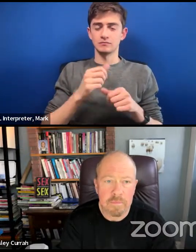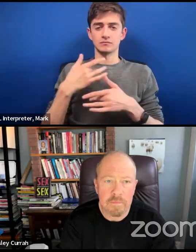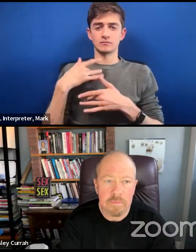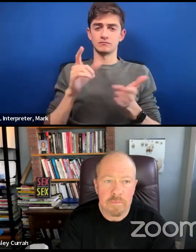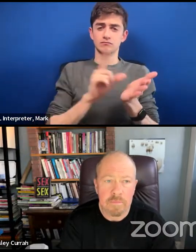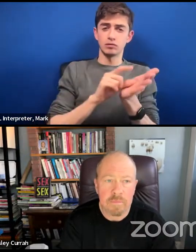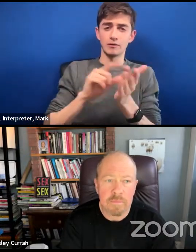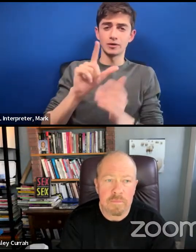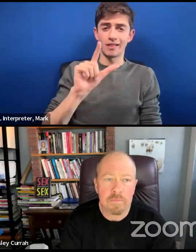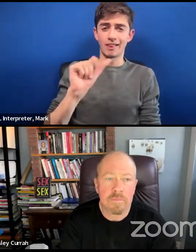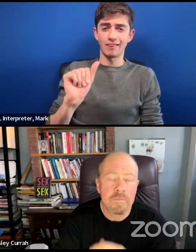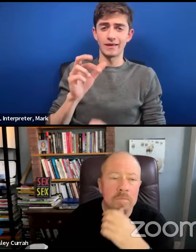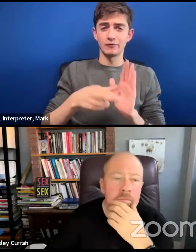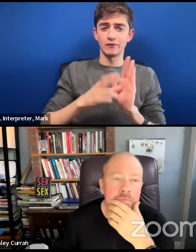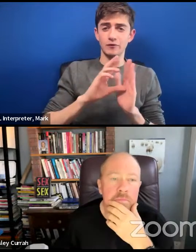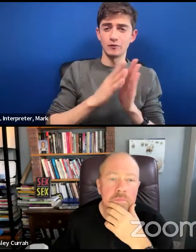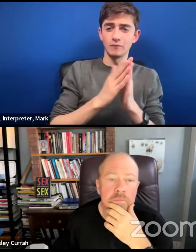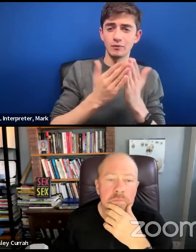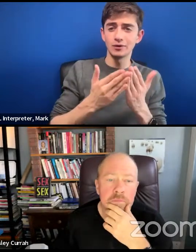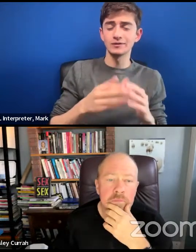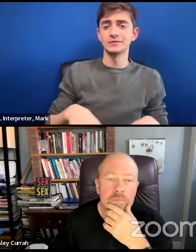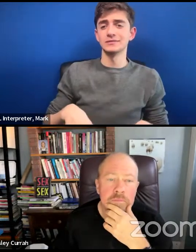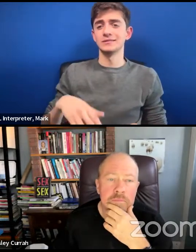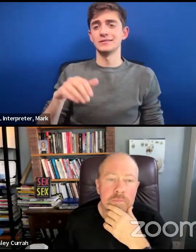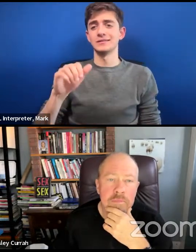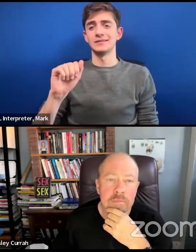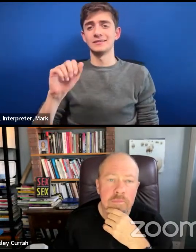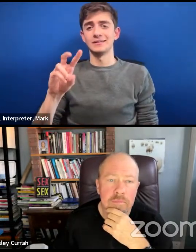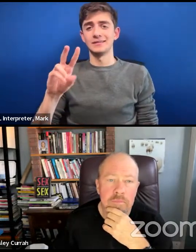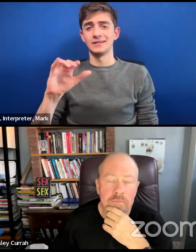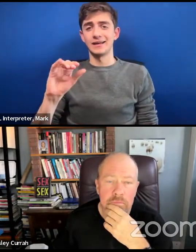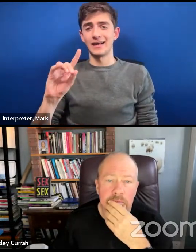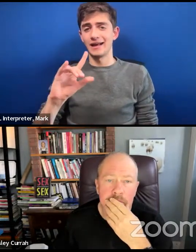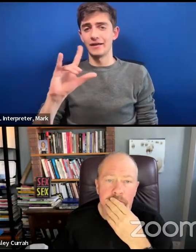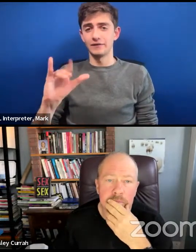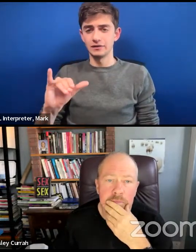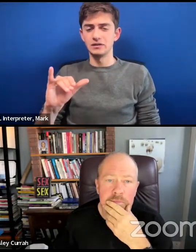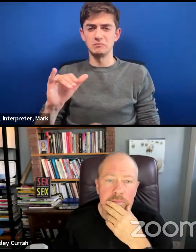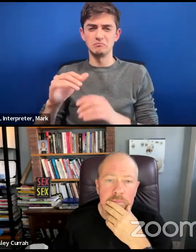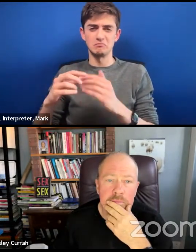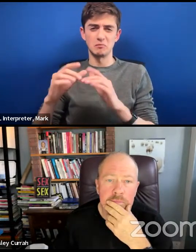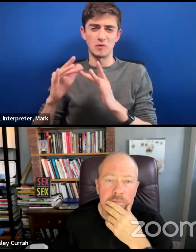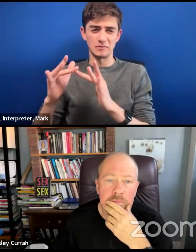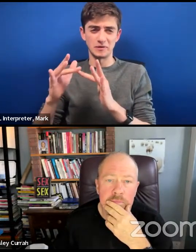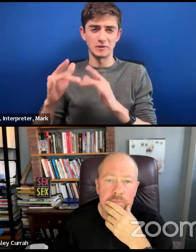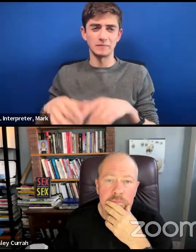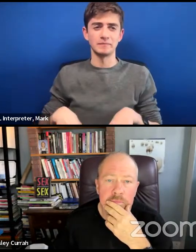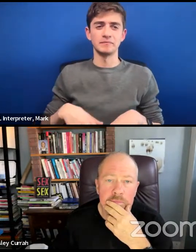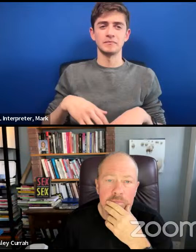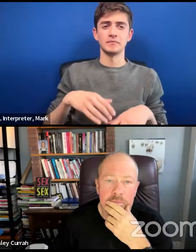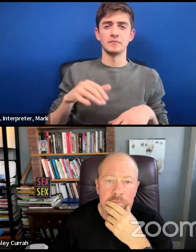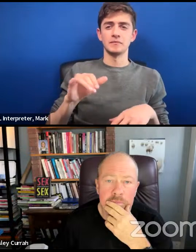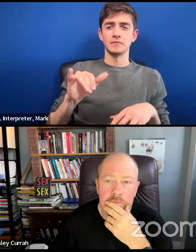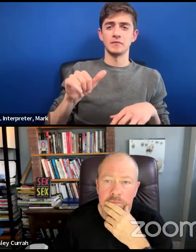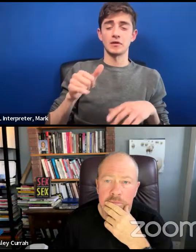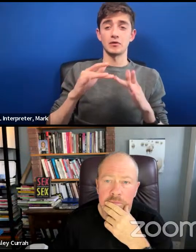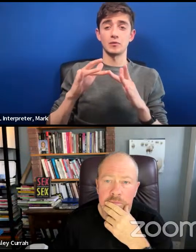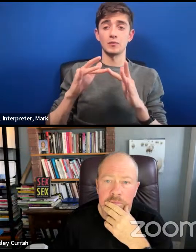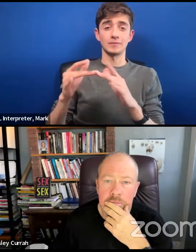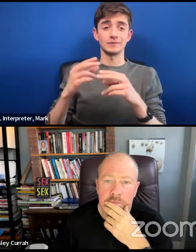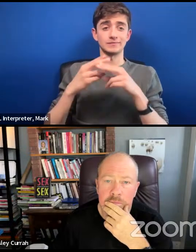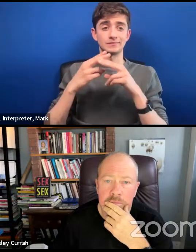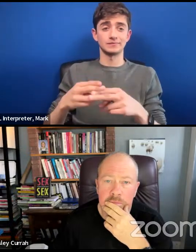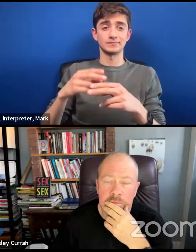and the Philosophical Salon. From 2019 to 2020, Fawaz was a Stanford Humanities Center Fellow